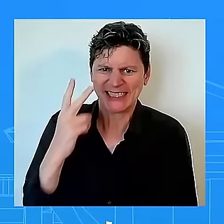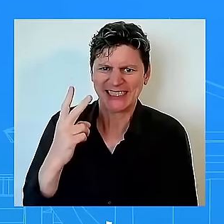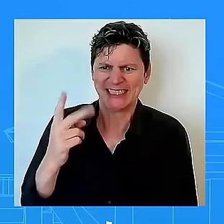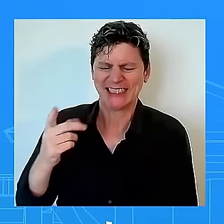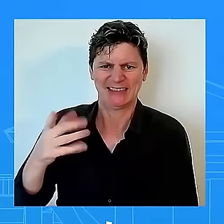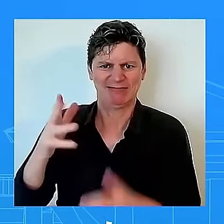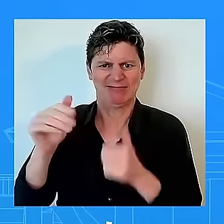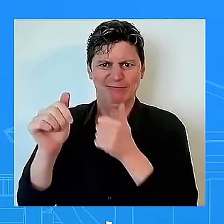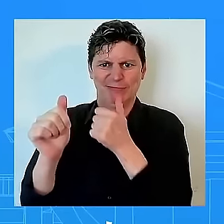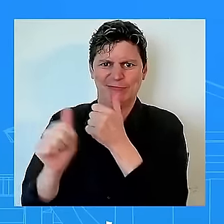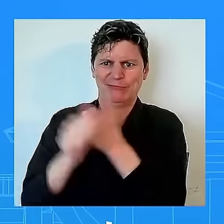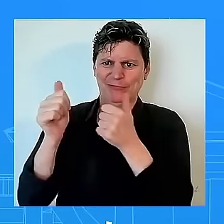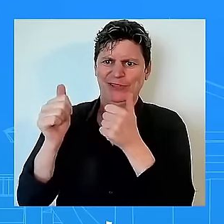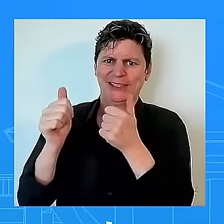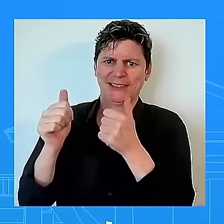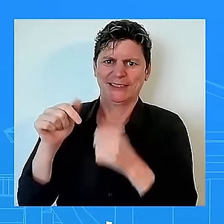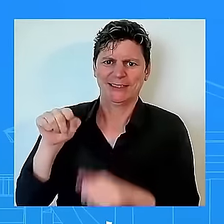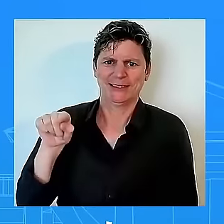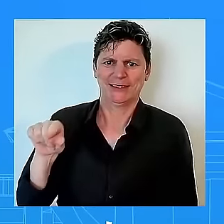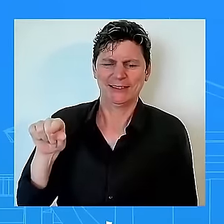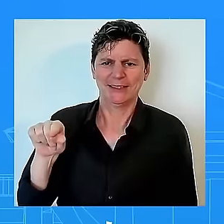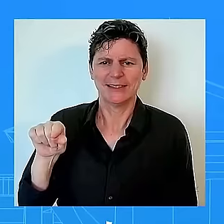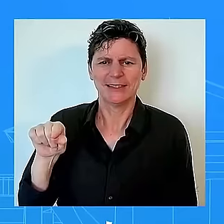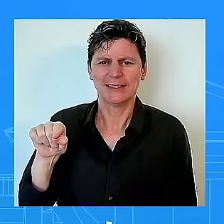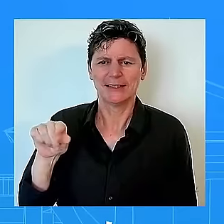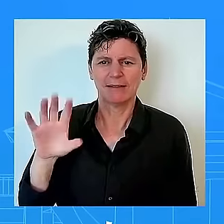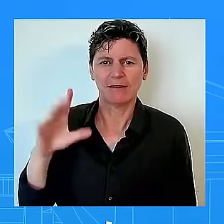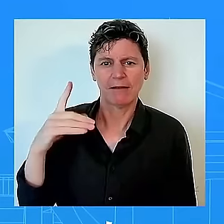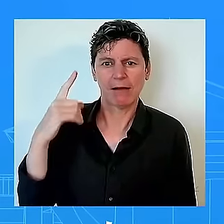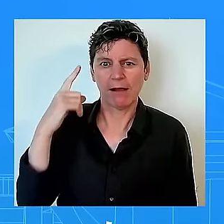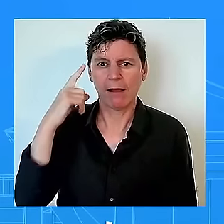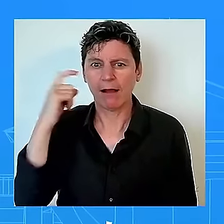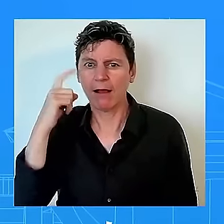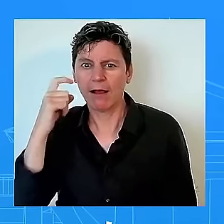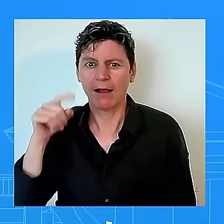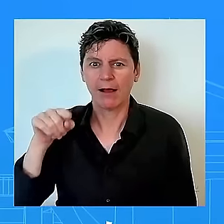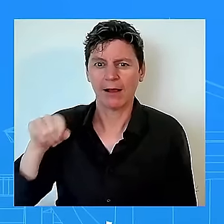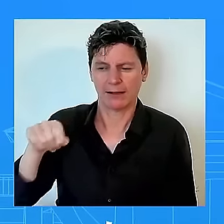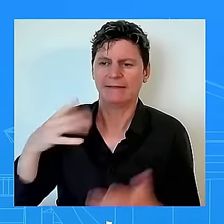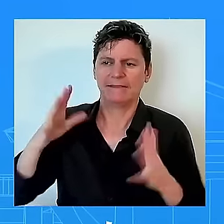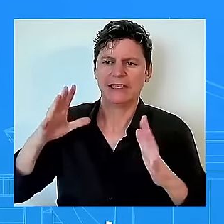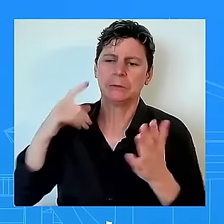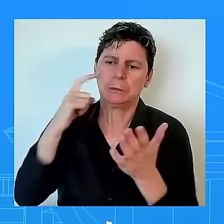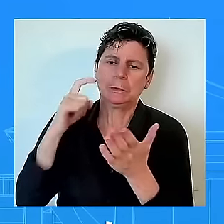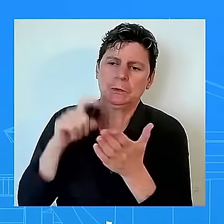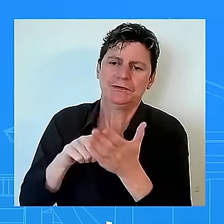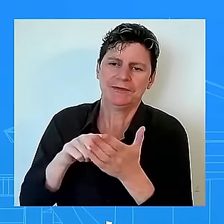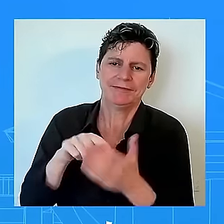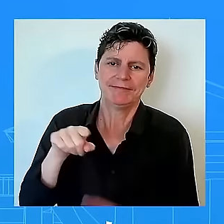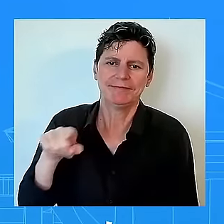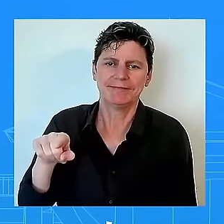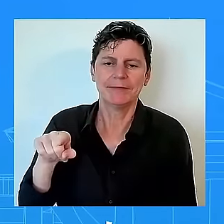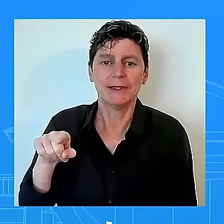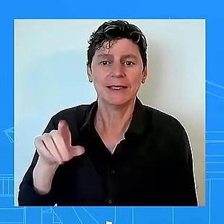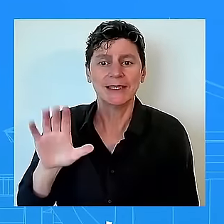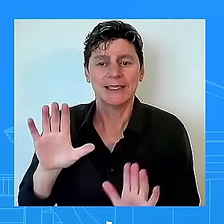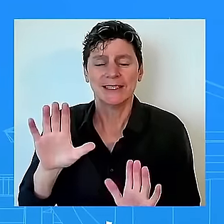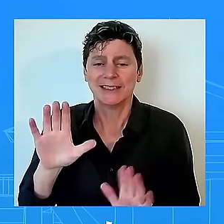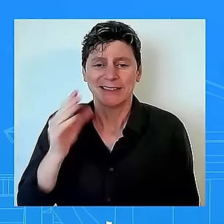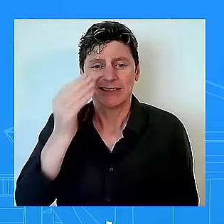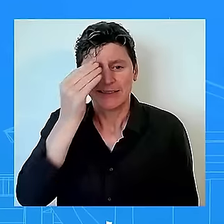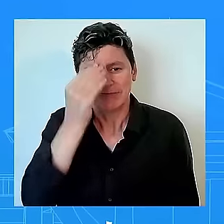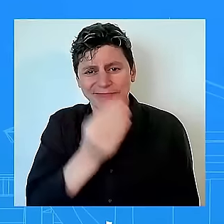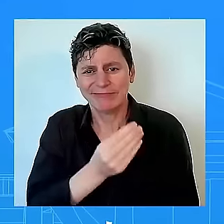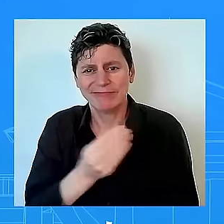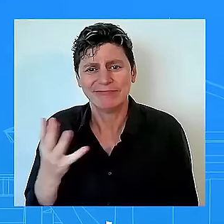from political leaders uh and they've been pushing this over and over again uh but i also want to say that